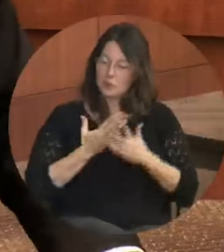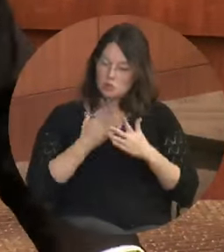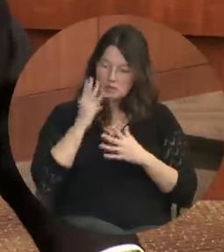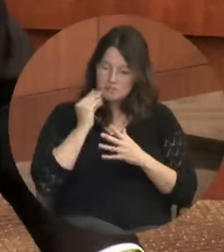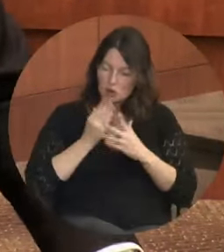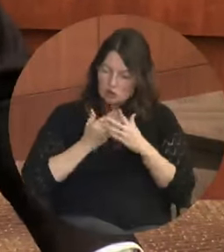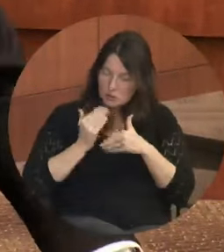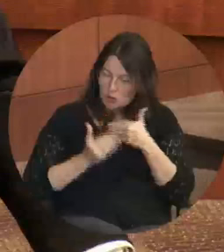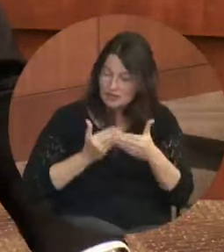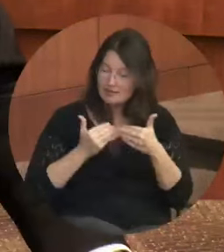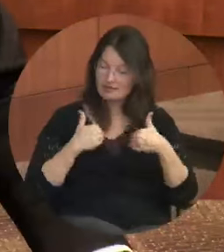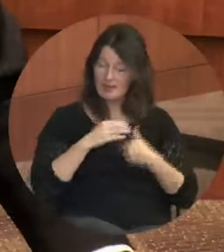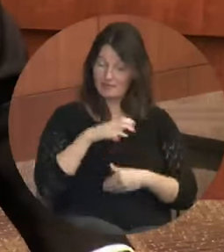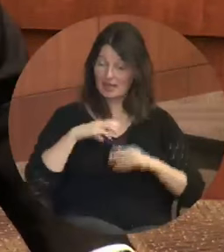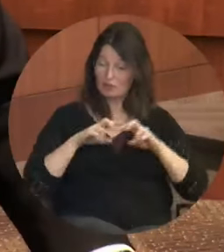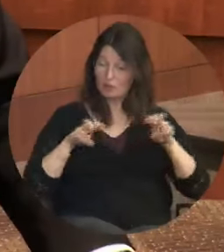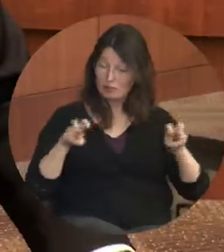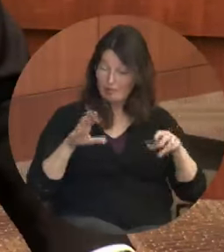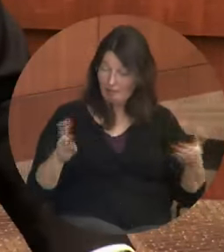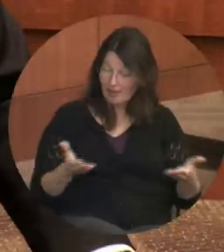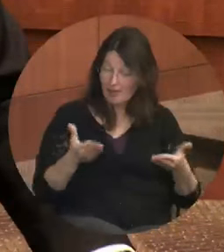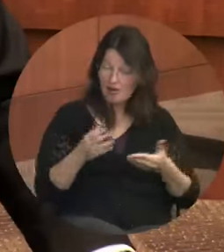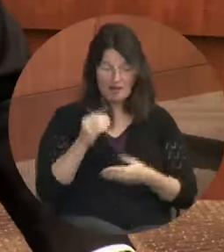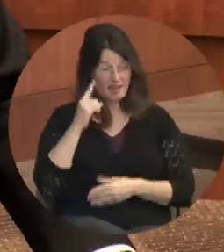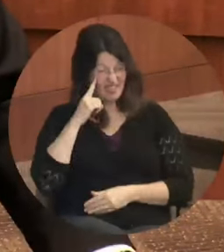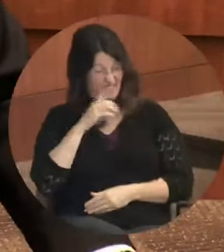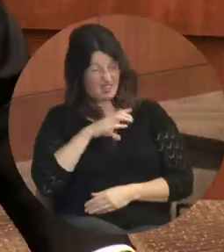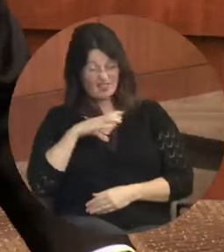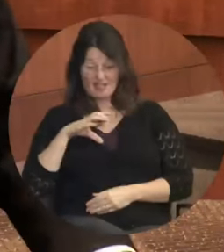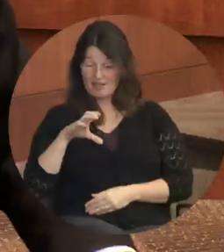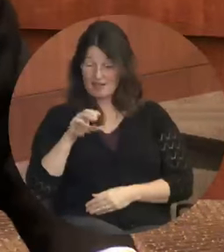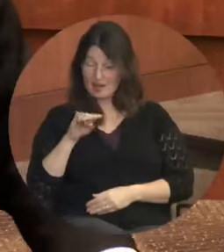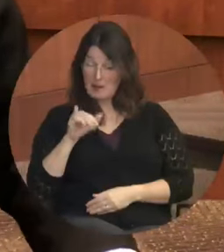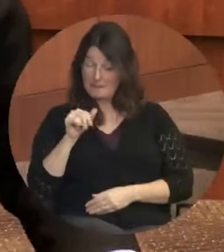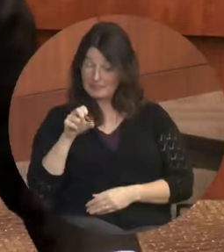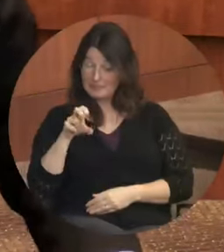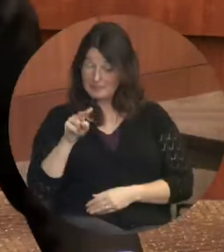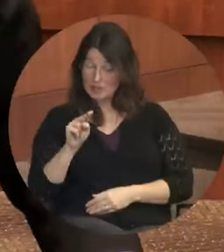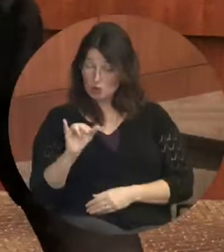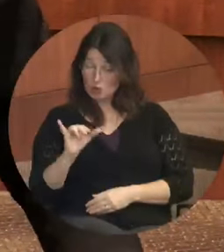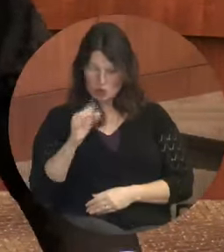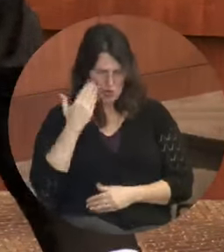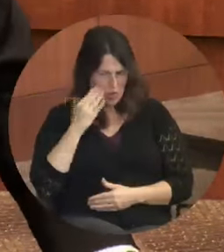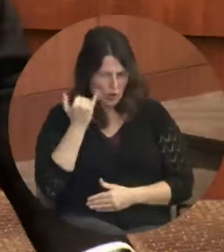here. And I think the commission's here as well, so I don't know if we have two official meetings or one.